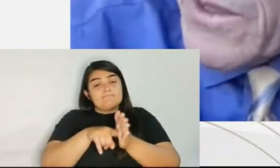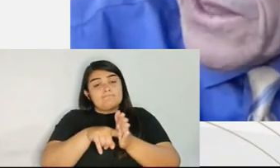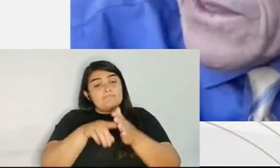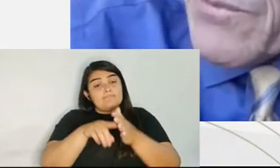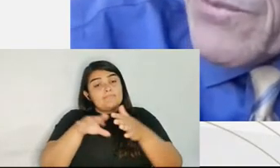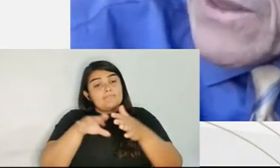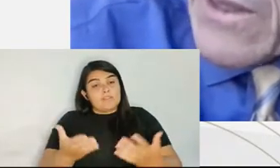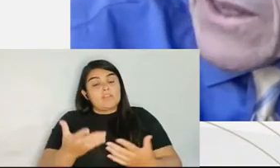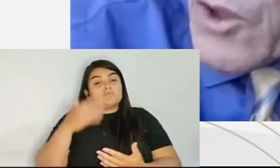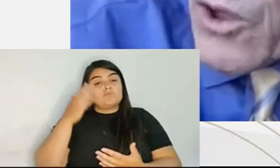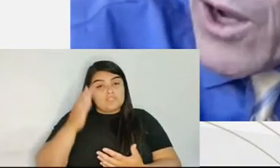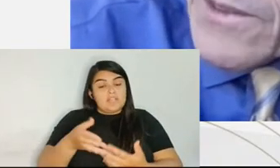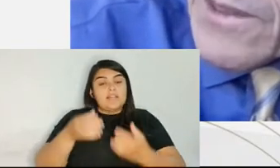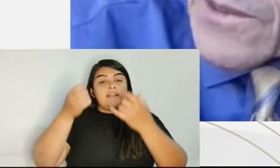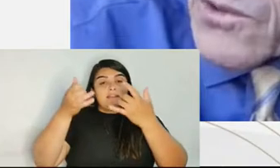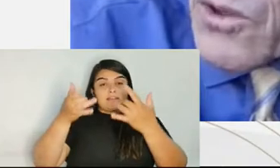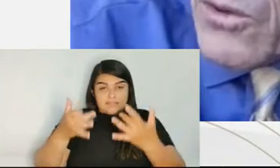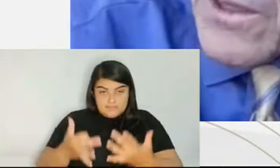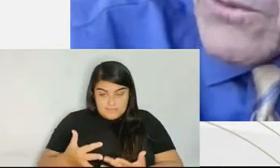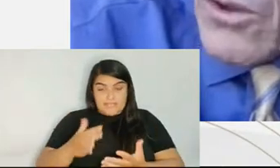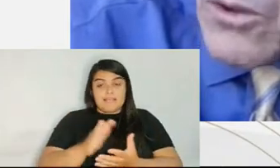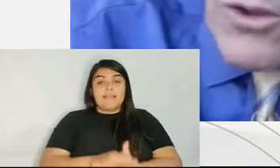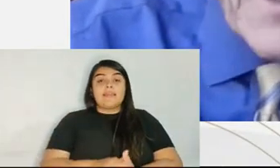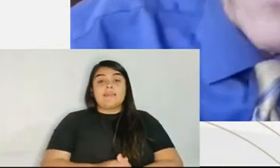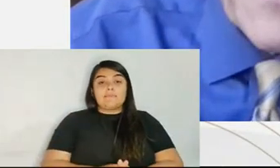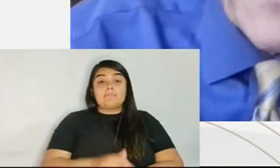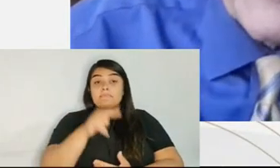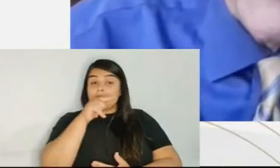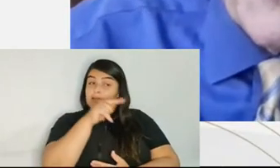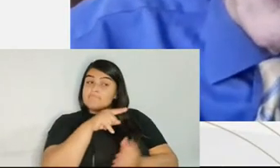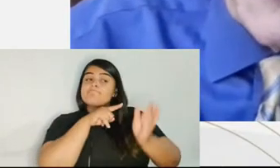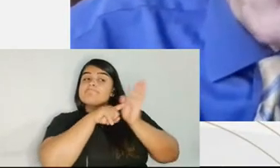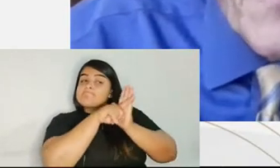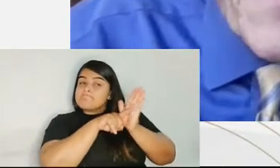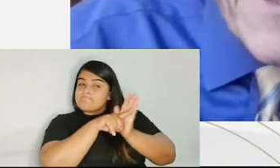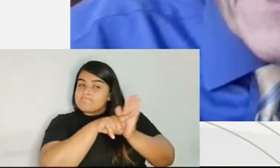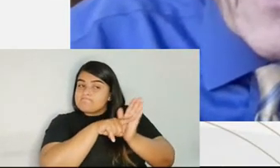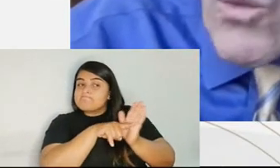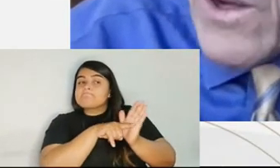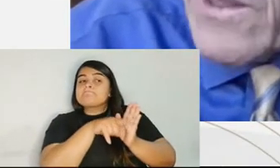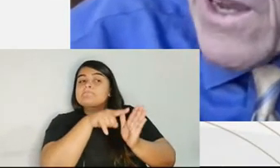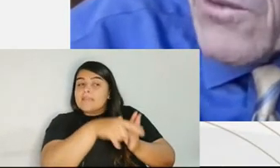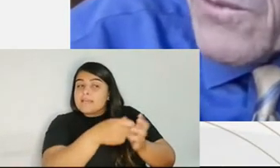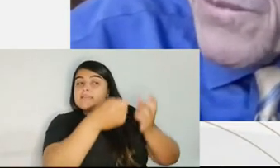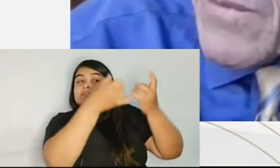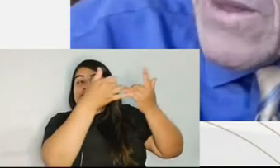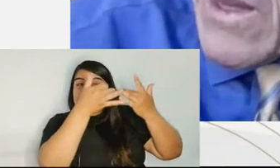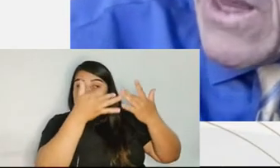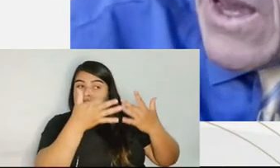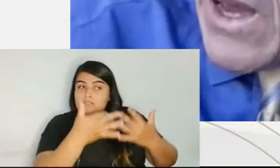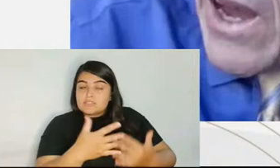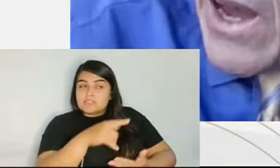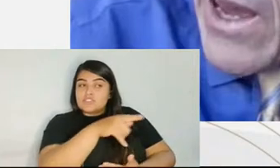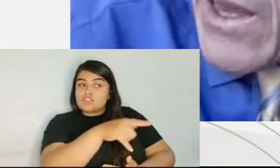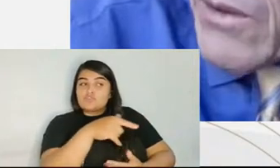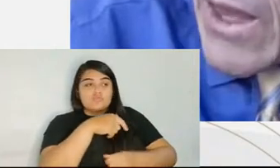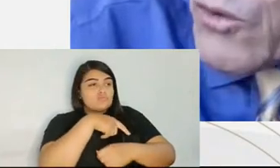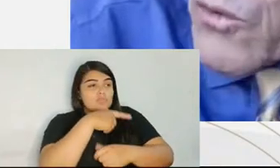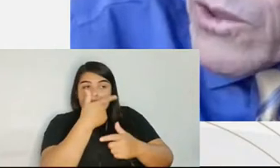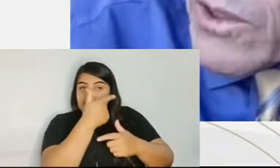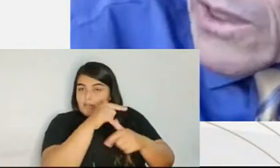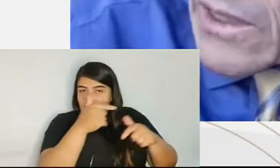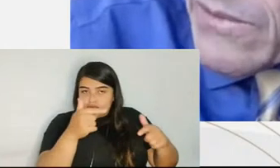enter a plea of no contest or no contender. If you do that to one count, and